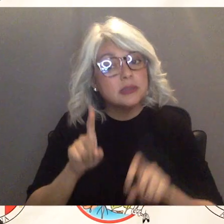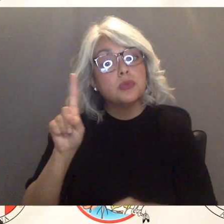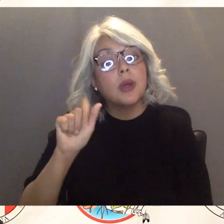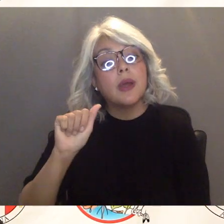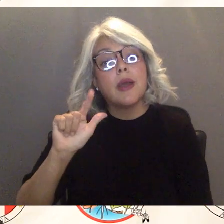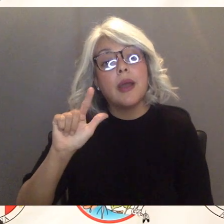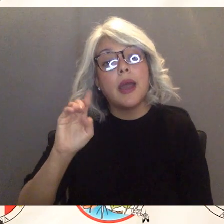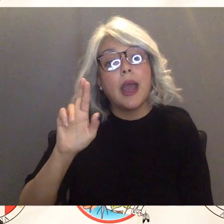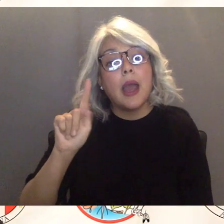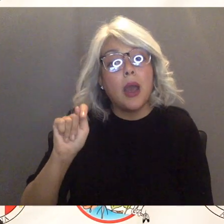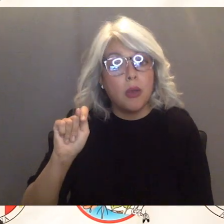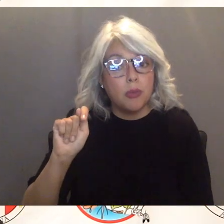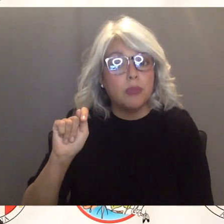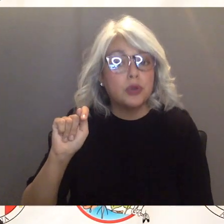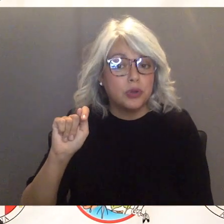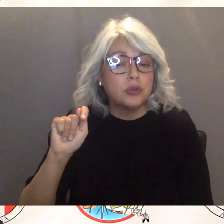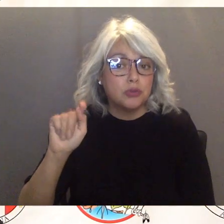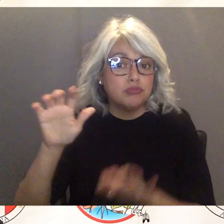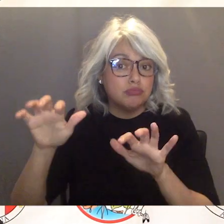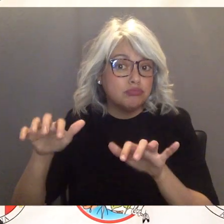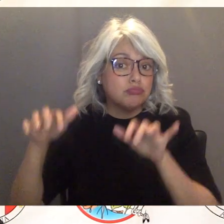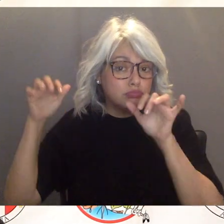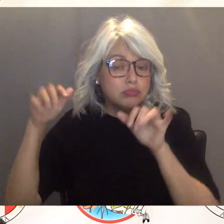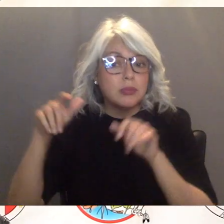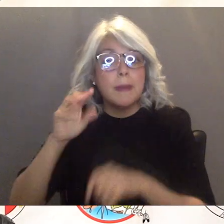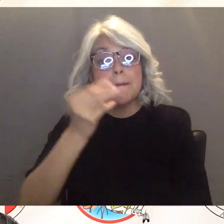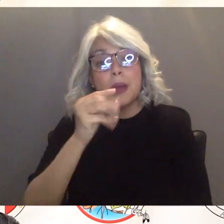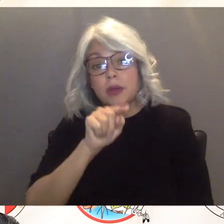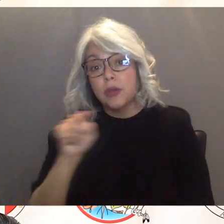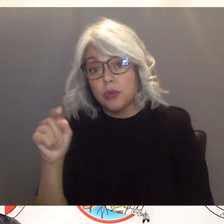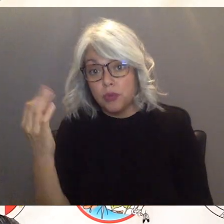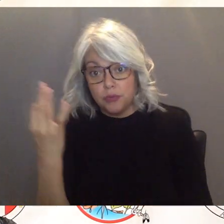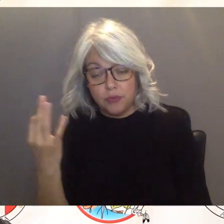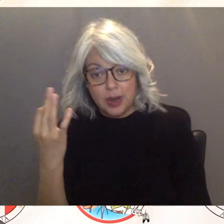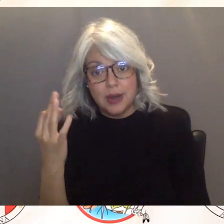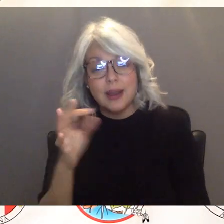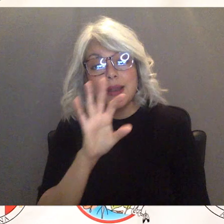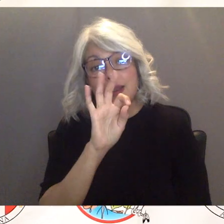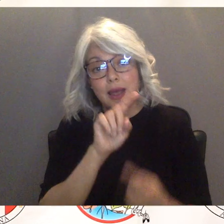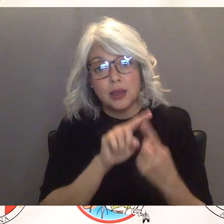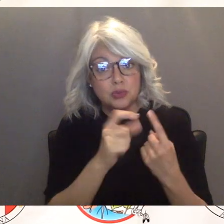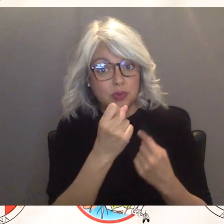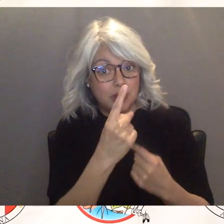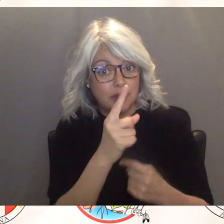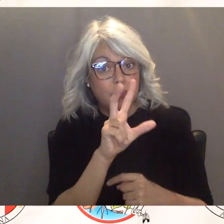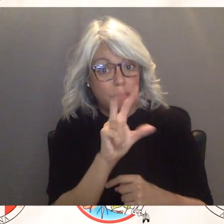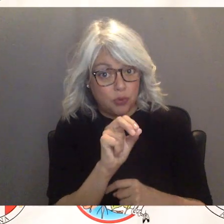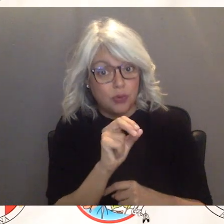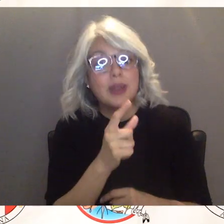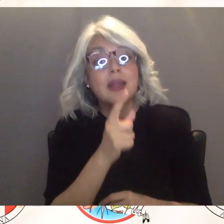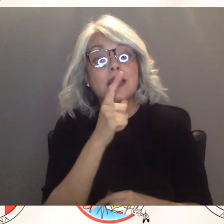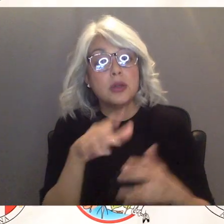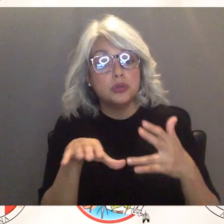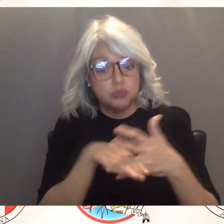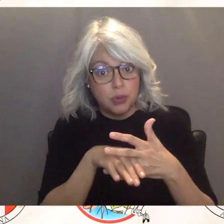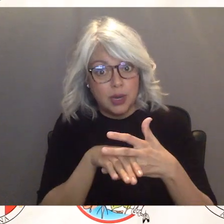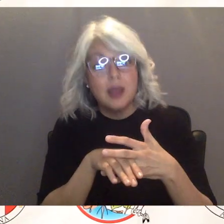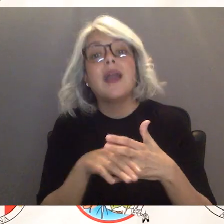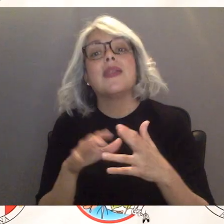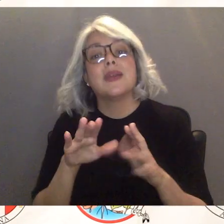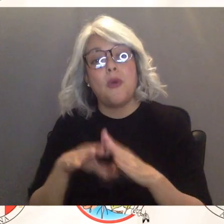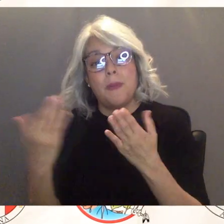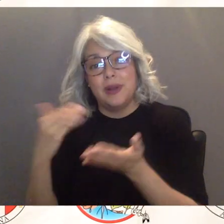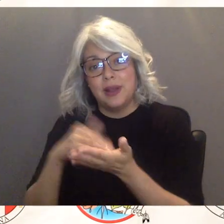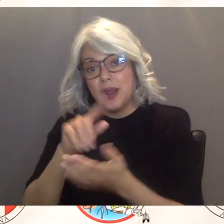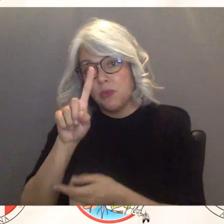monday through friday 9 to 11 30 and then a lunch break and then 1 to 4 30 uh visit our